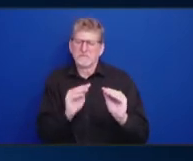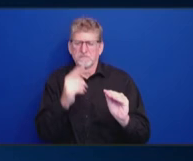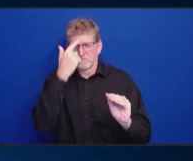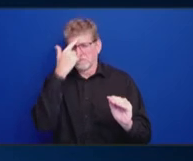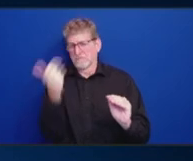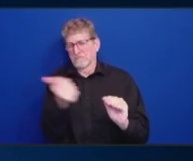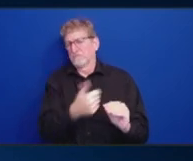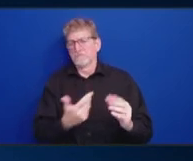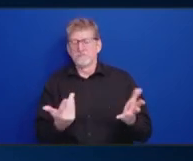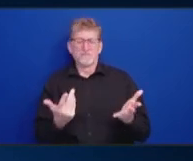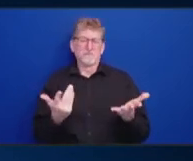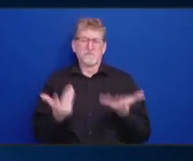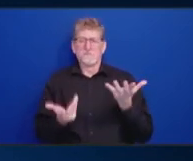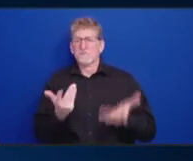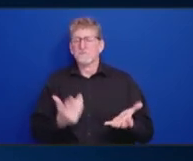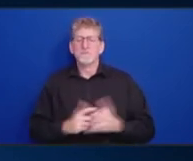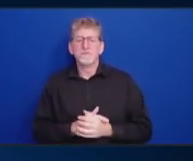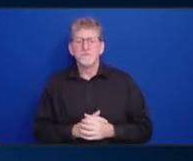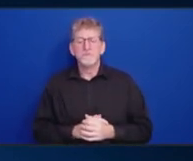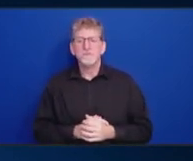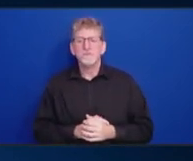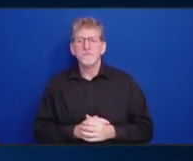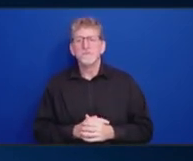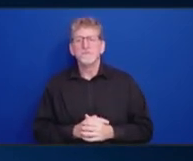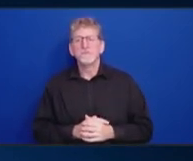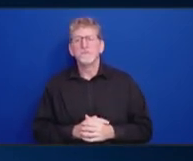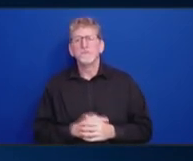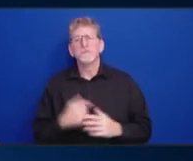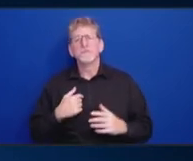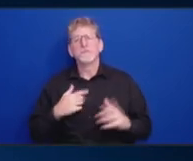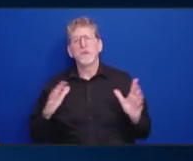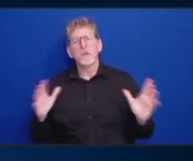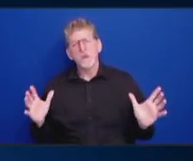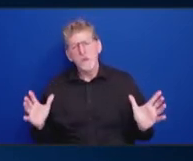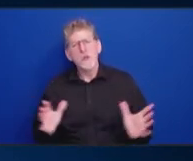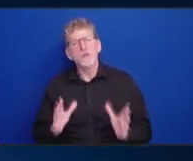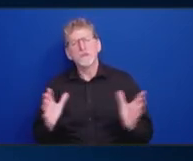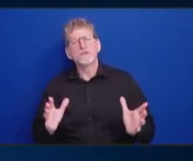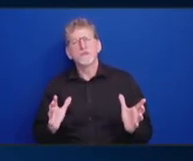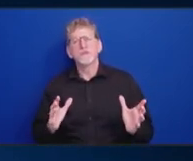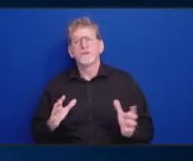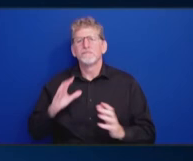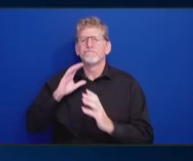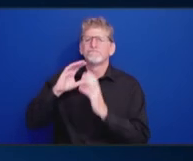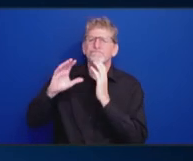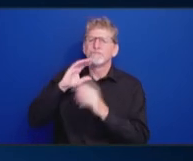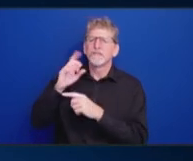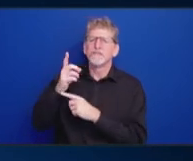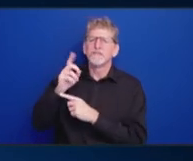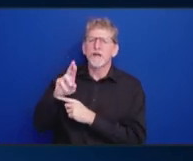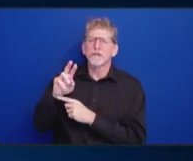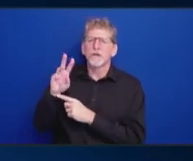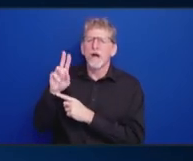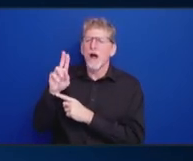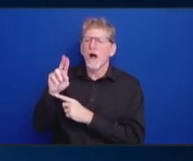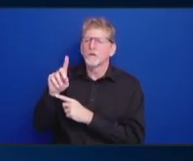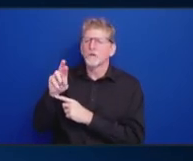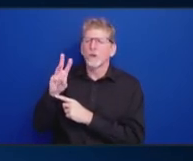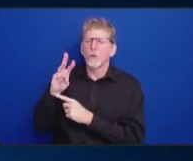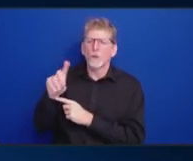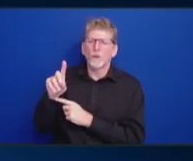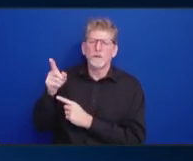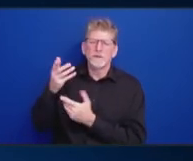approach that. I would urge us to have that conversation. And Dr. Underwood. Dr. Yes, thank you. And, you know,